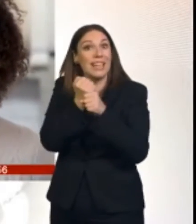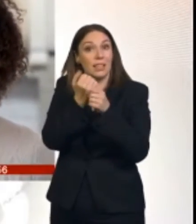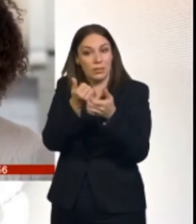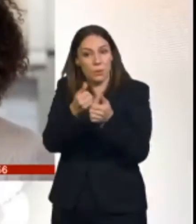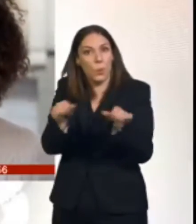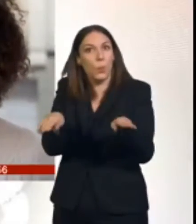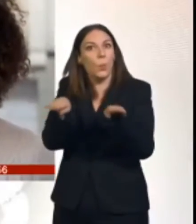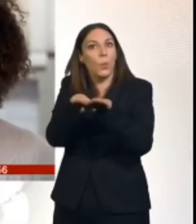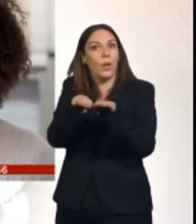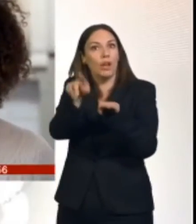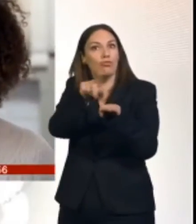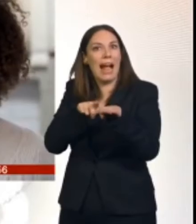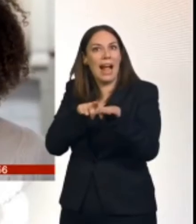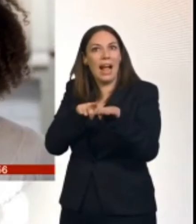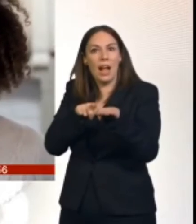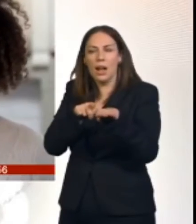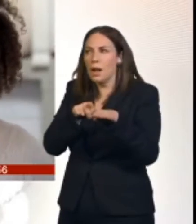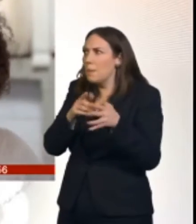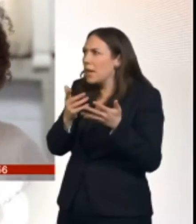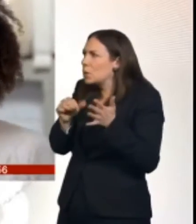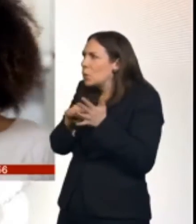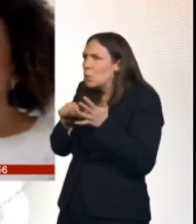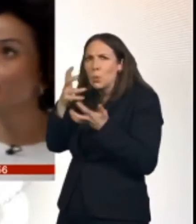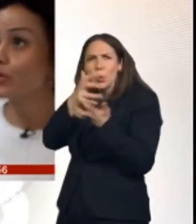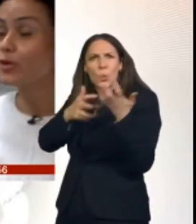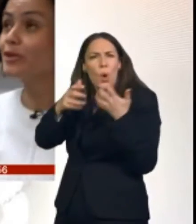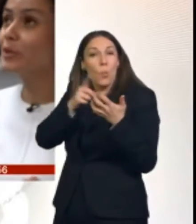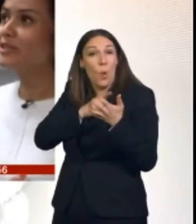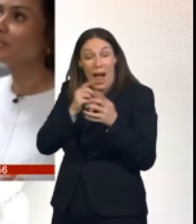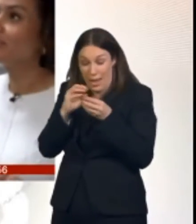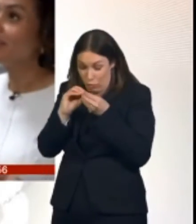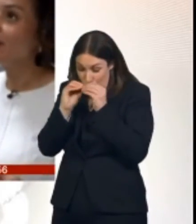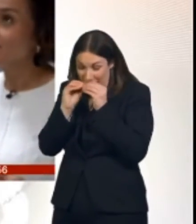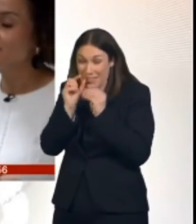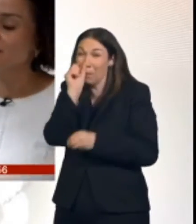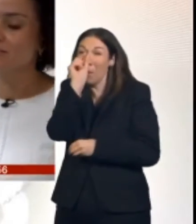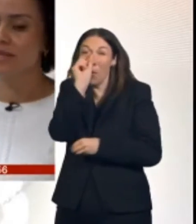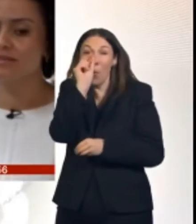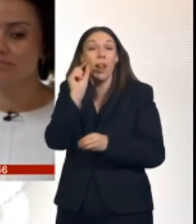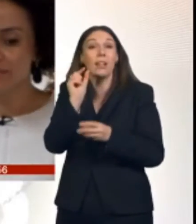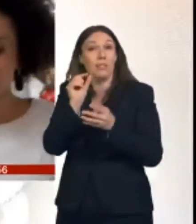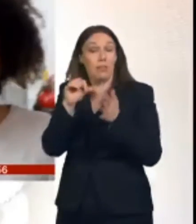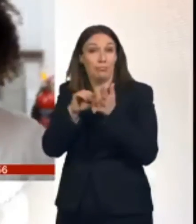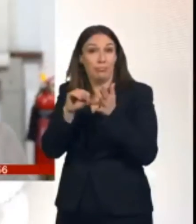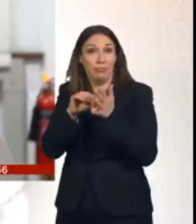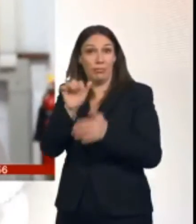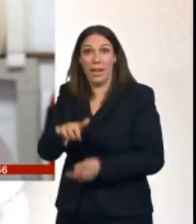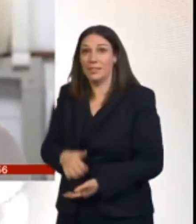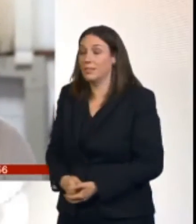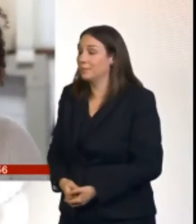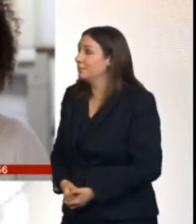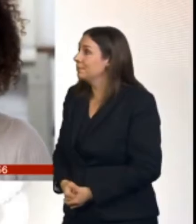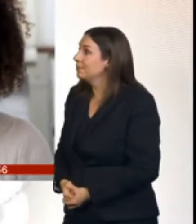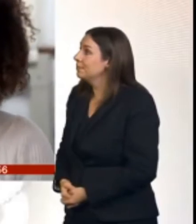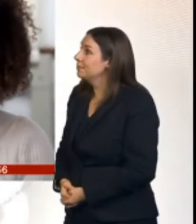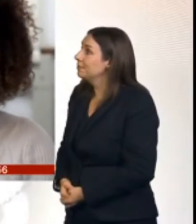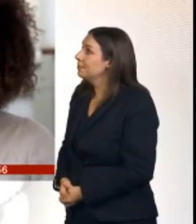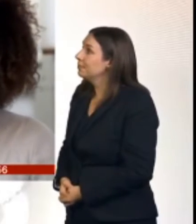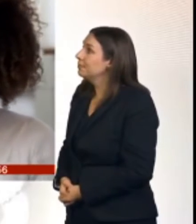bit of that? Because you're making it at such a tiny scale, aren't you? Good question. The hardest bit, it's about